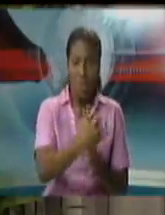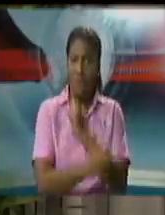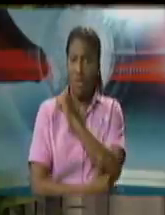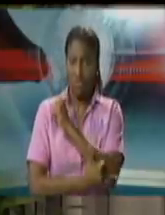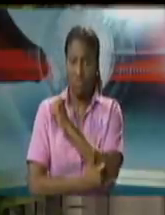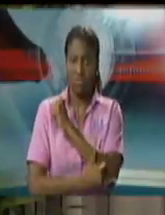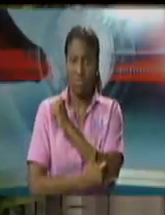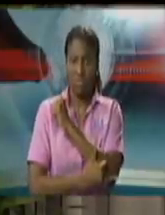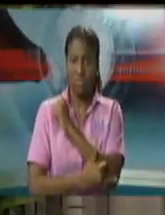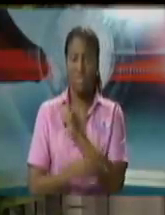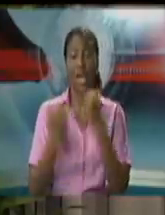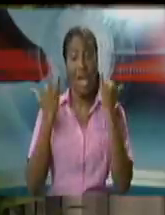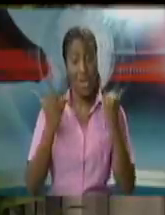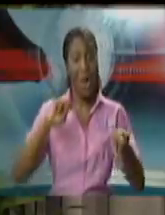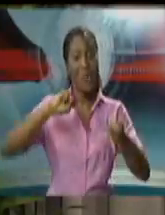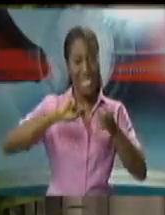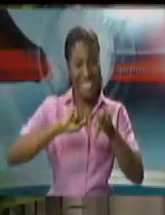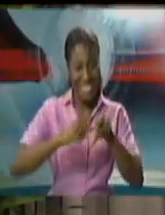So let's get started.